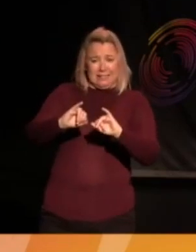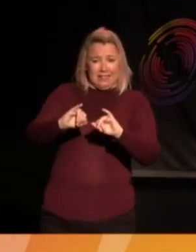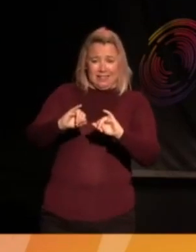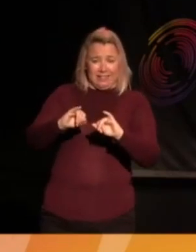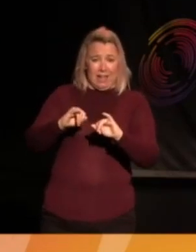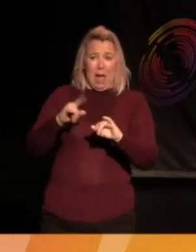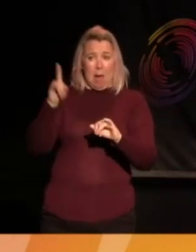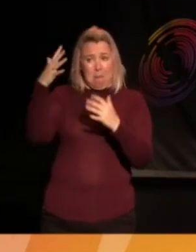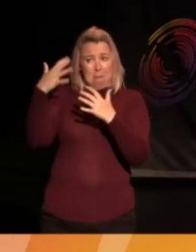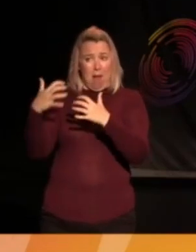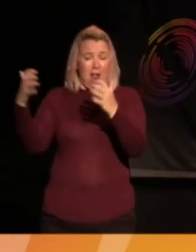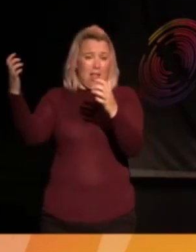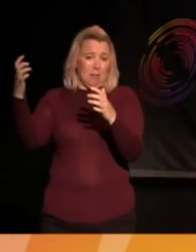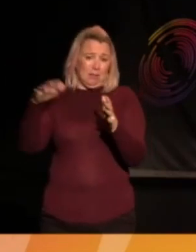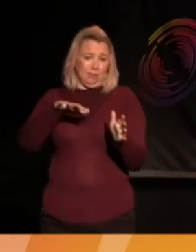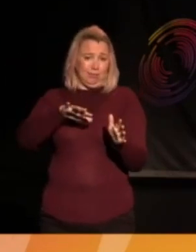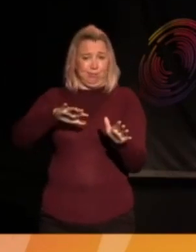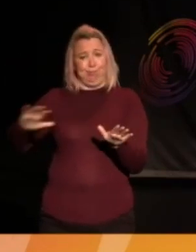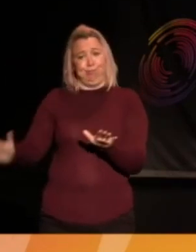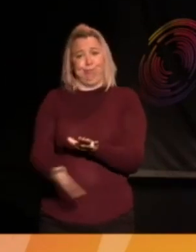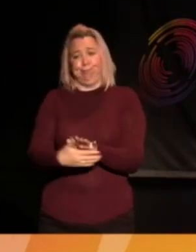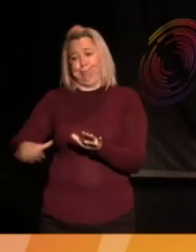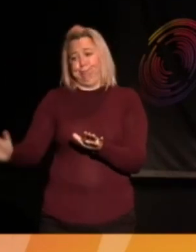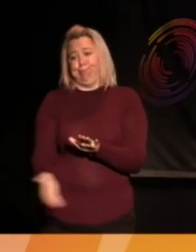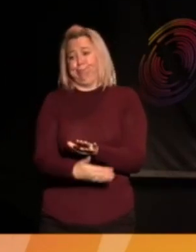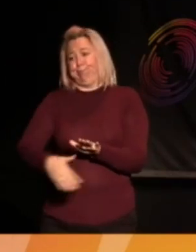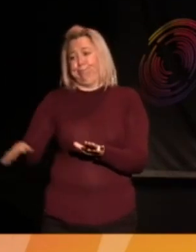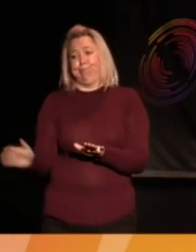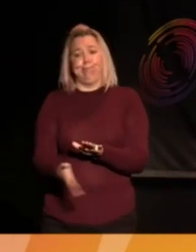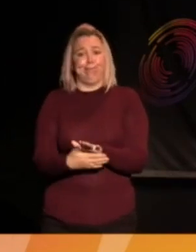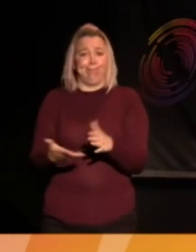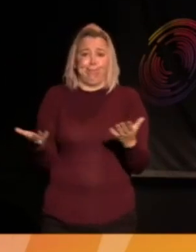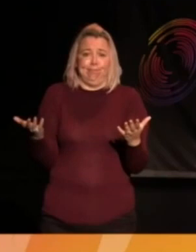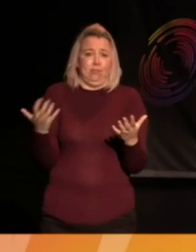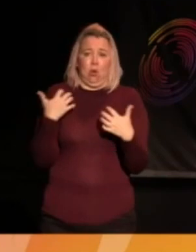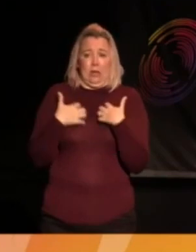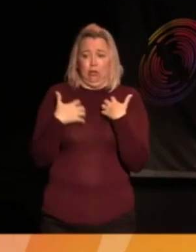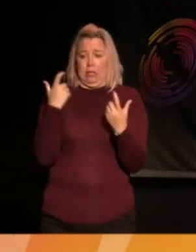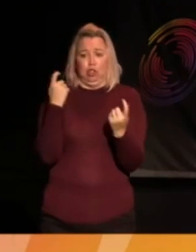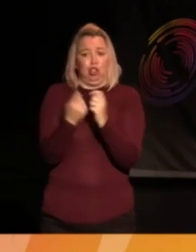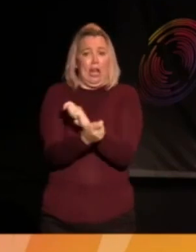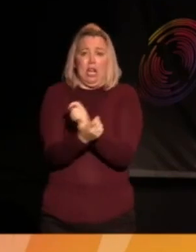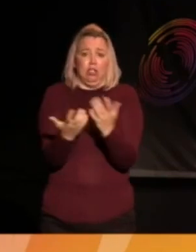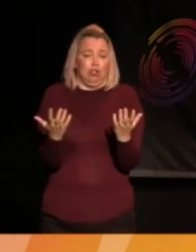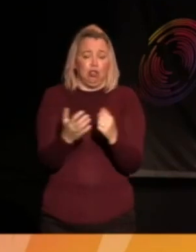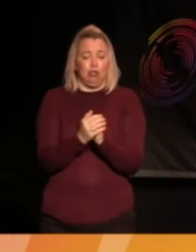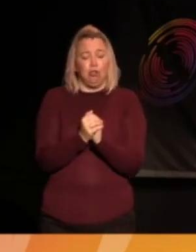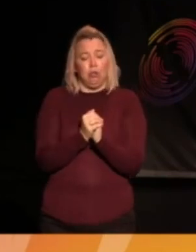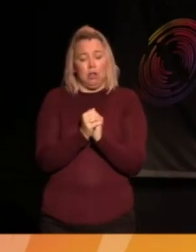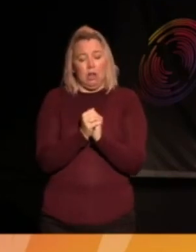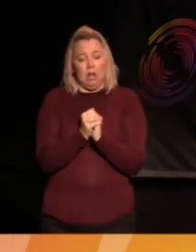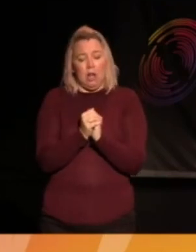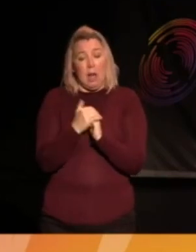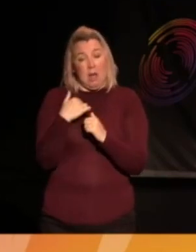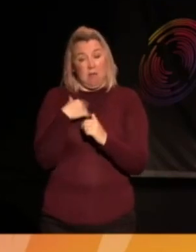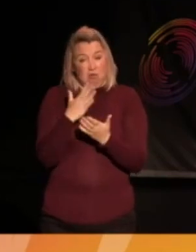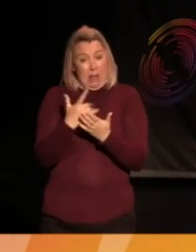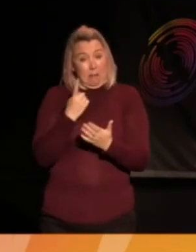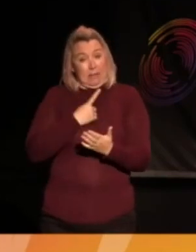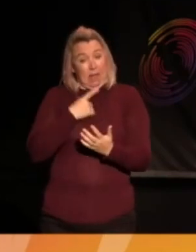Parliament on that level. And, you know, I've, this is a piece of, you know, reflection.